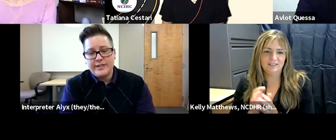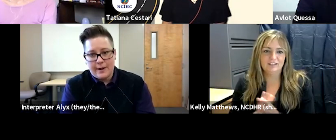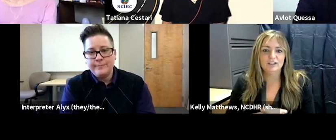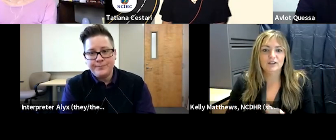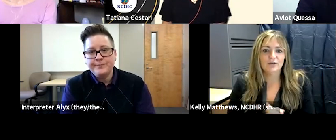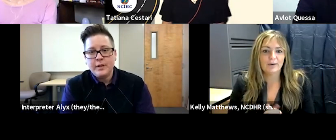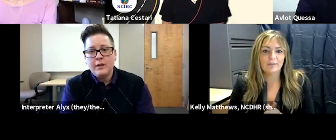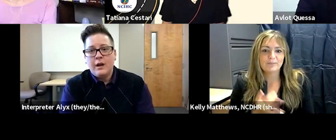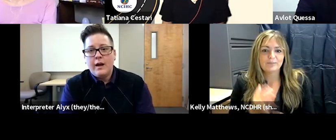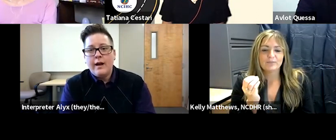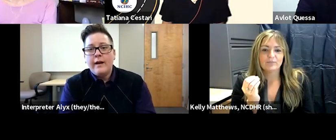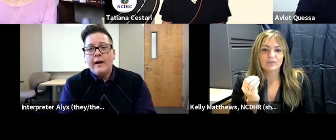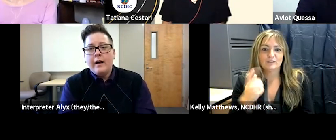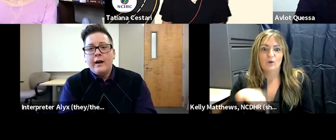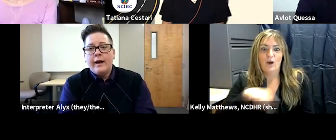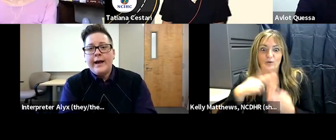seven years now